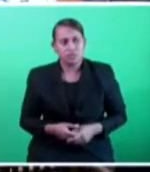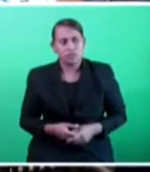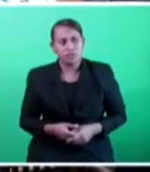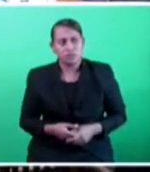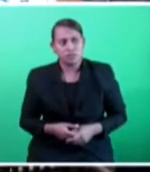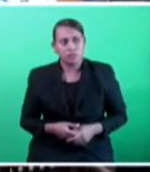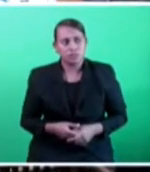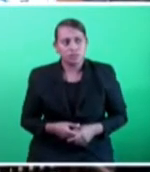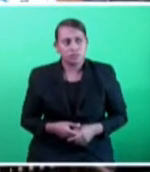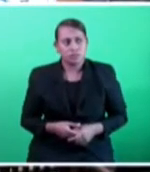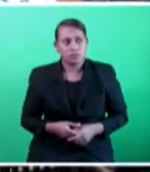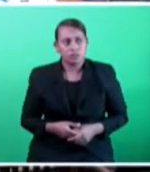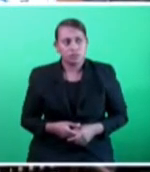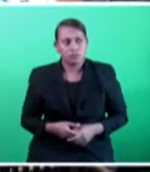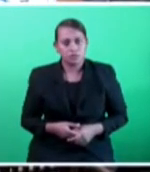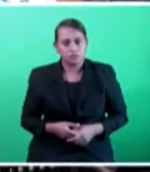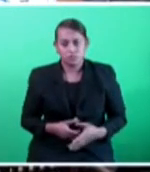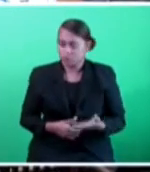Honourable Minister of the Floor.